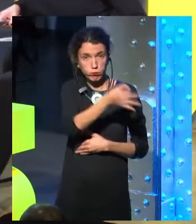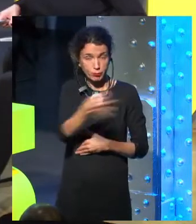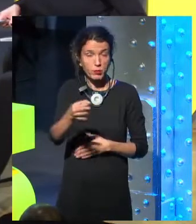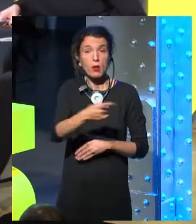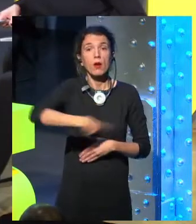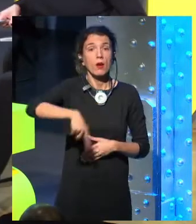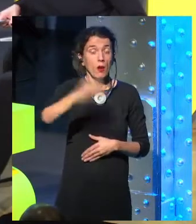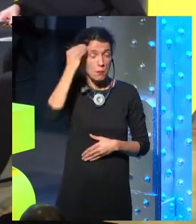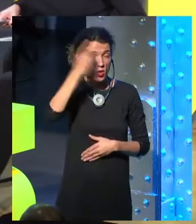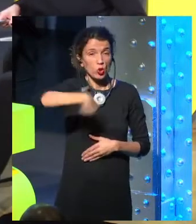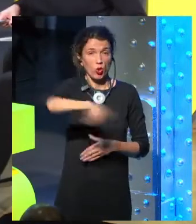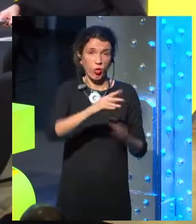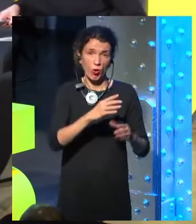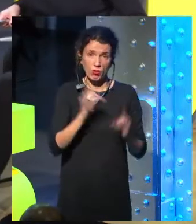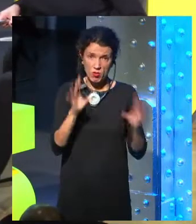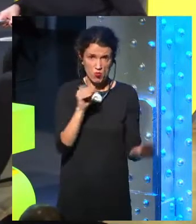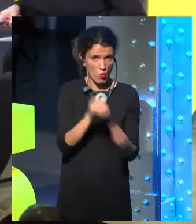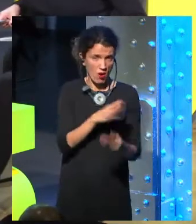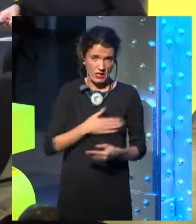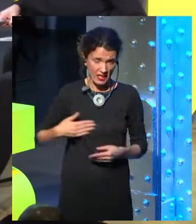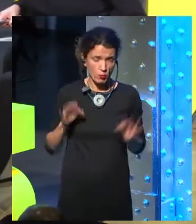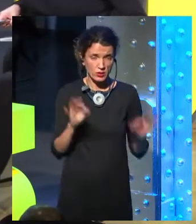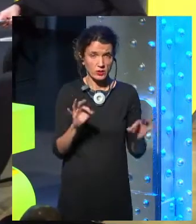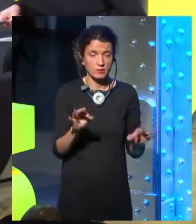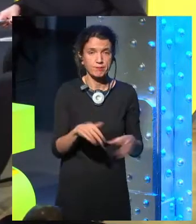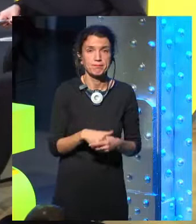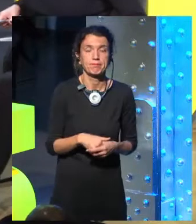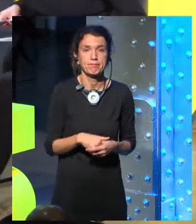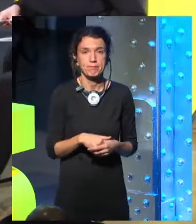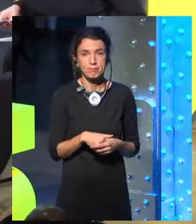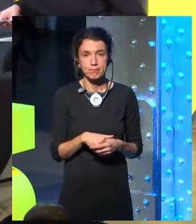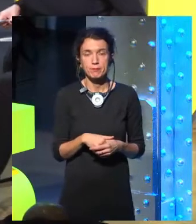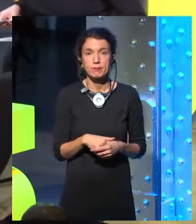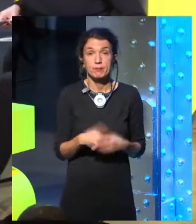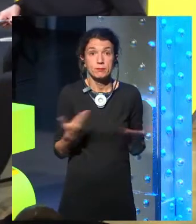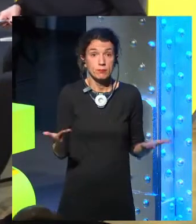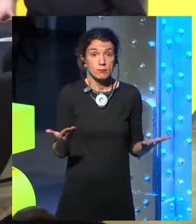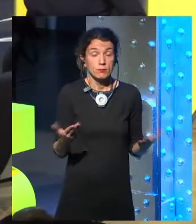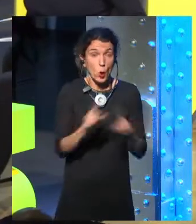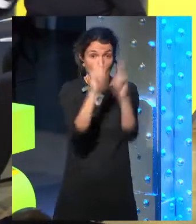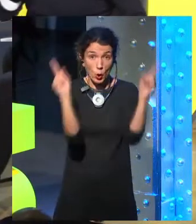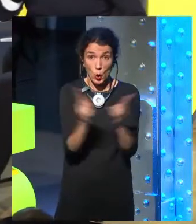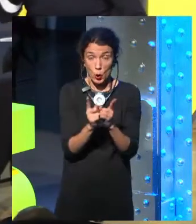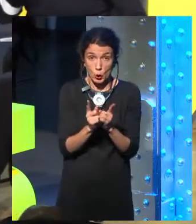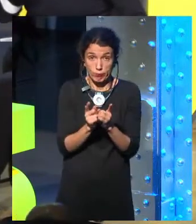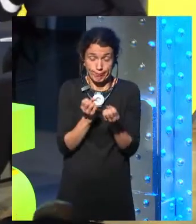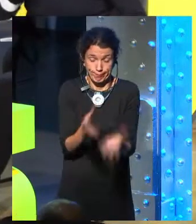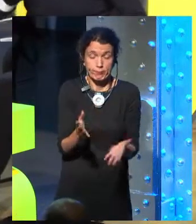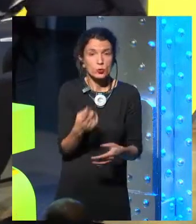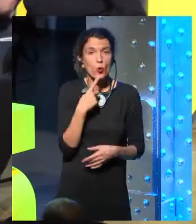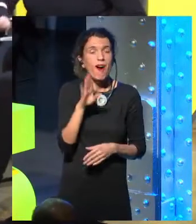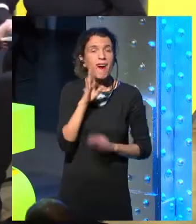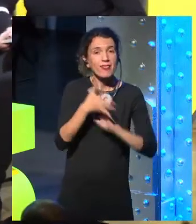Contestando a la evolución del Homo sapiens. Answering to the Homo sapiens evolution, well,